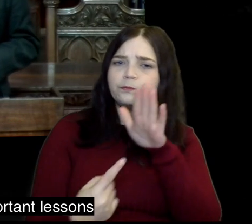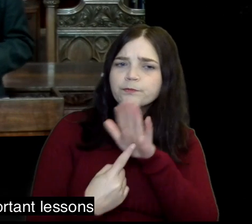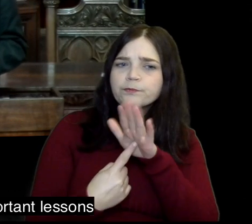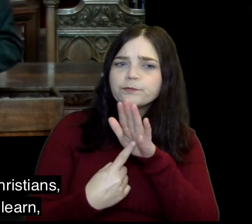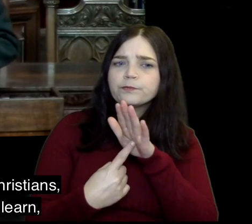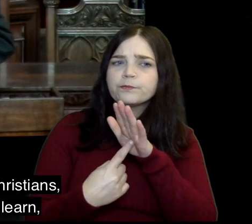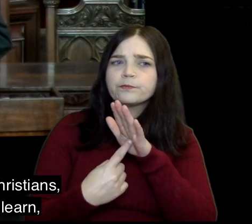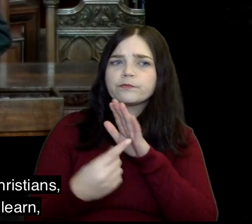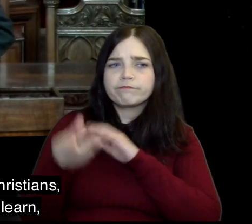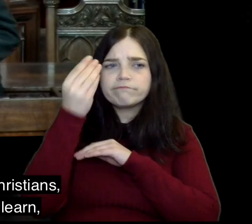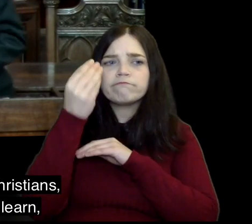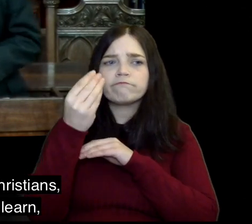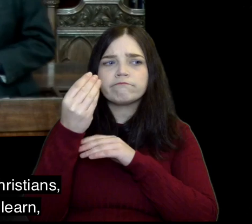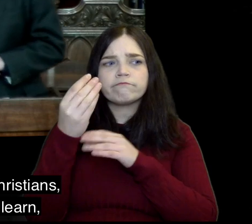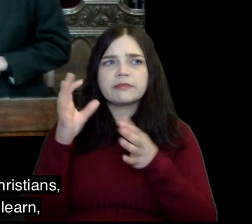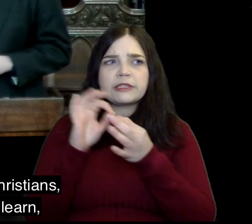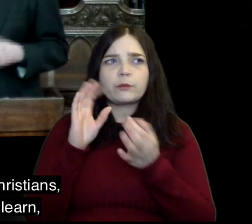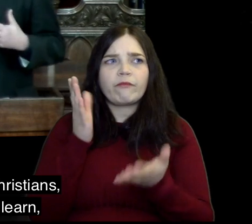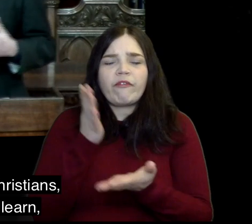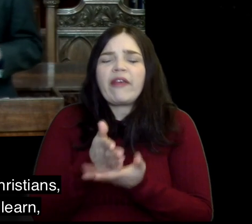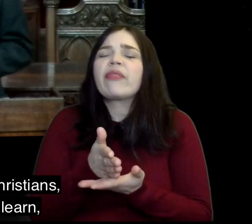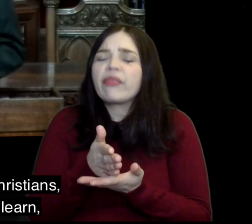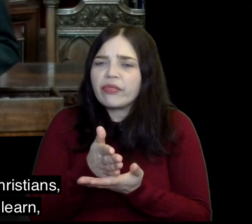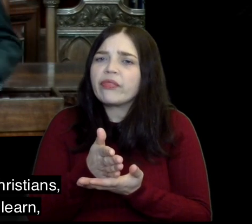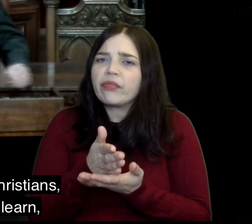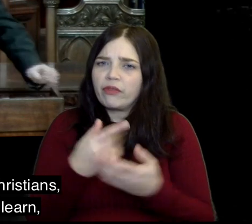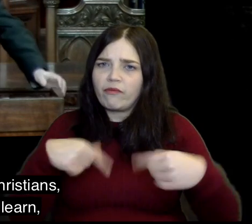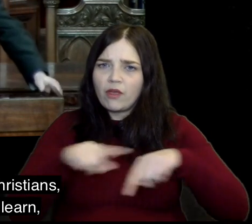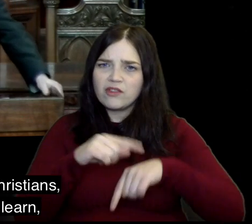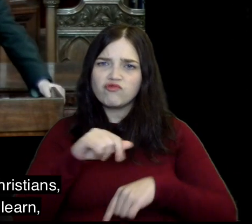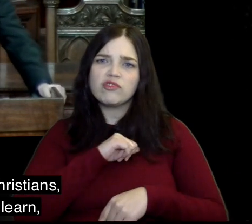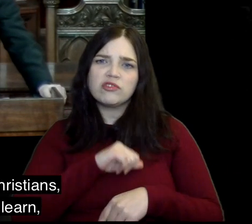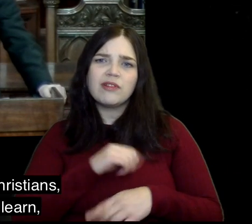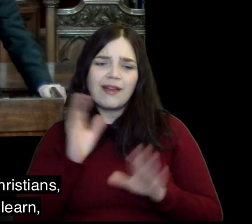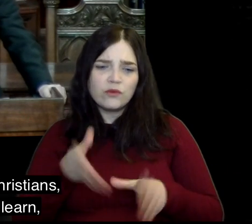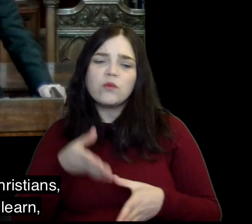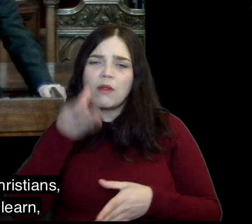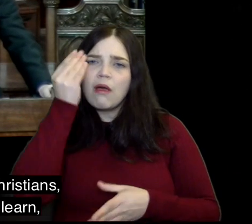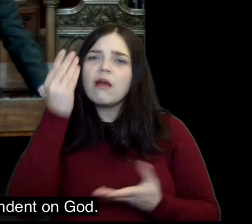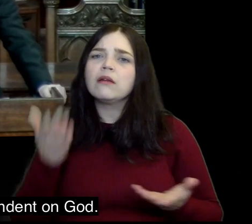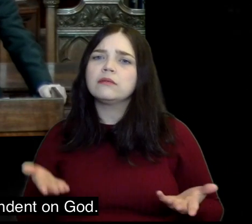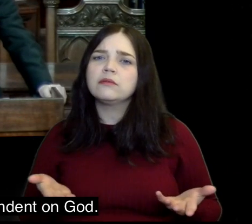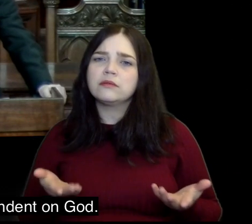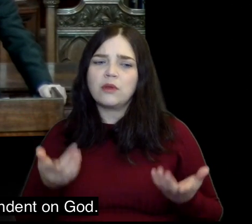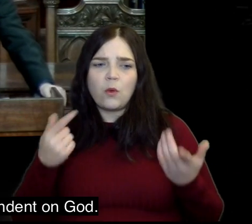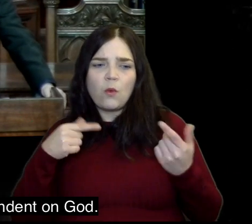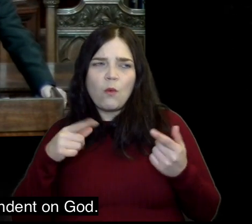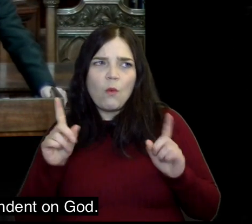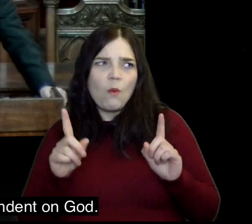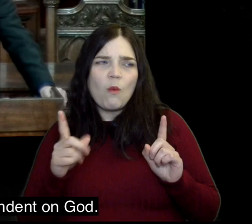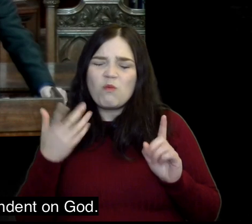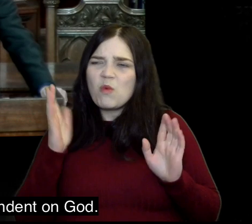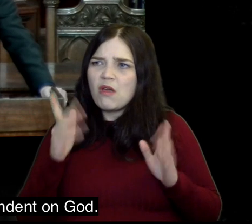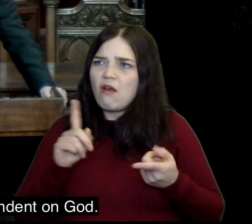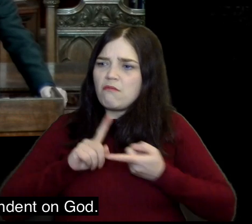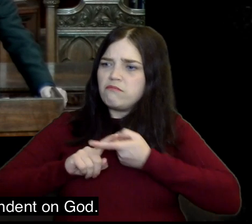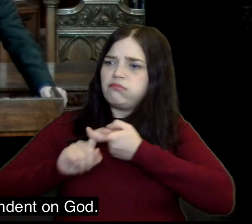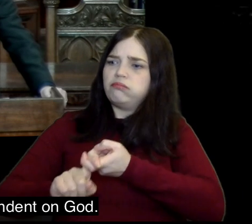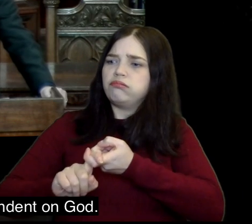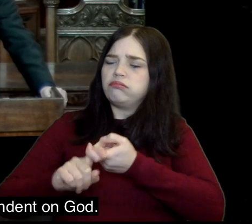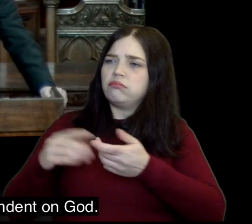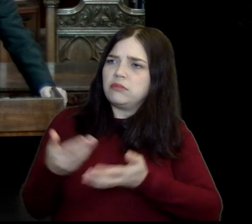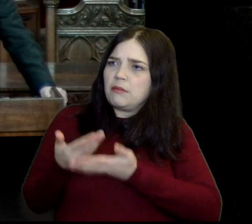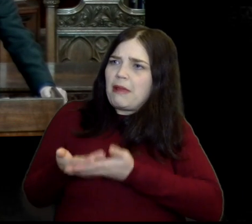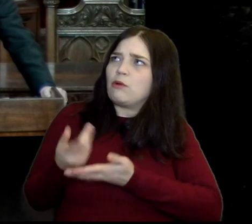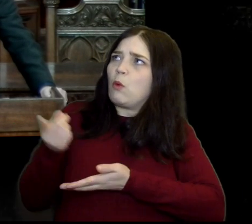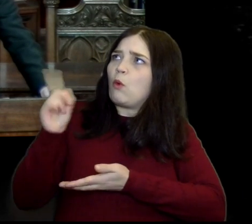it's one of the very important lessons of faith for us as Christians that we need to learn that we are